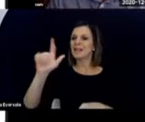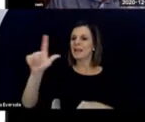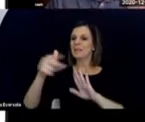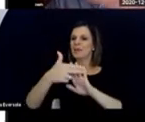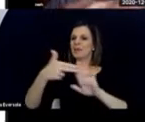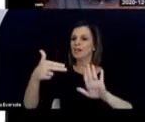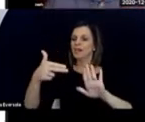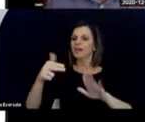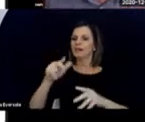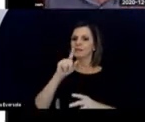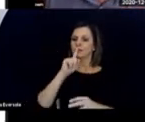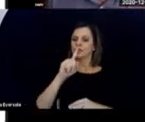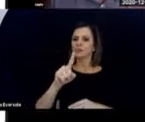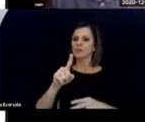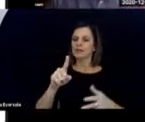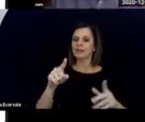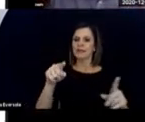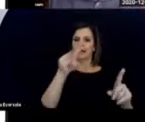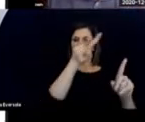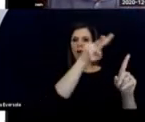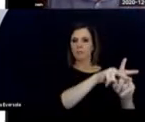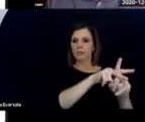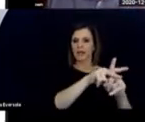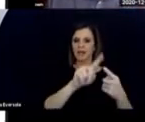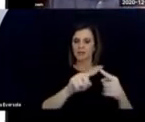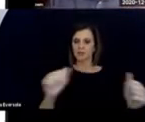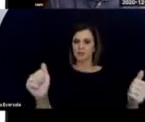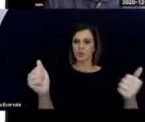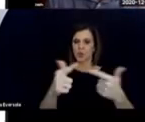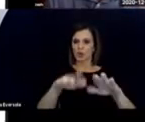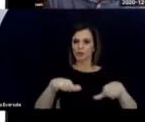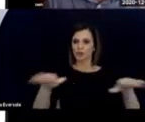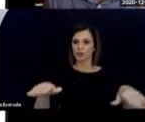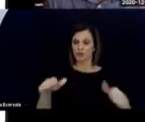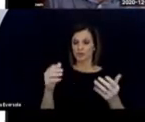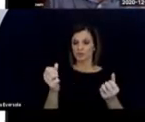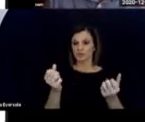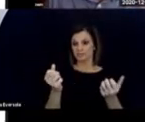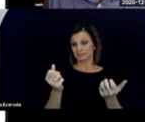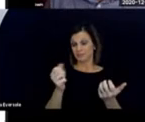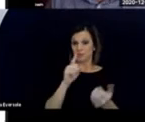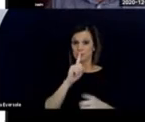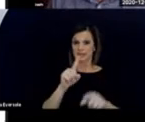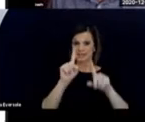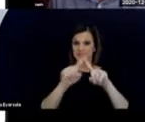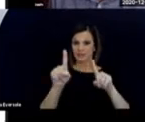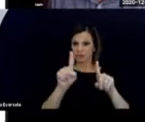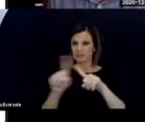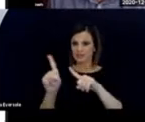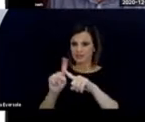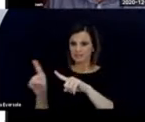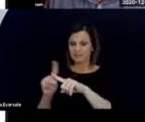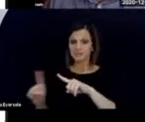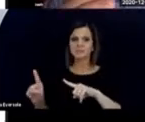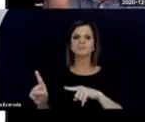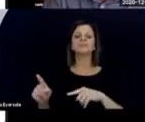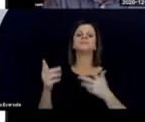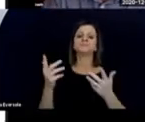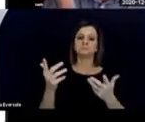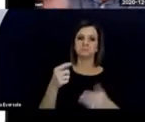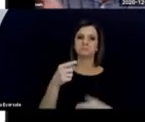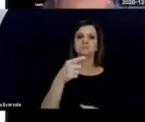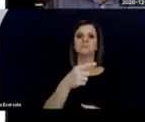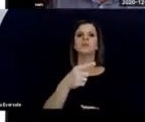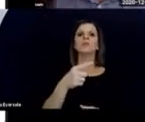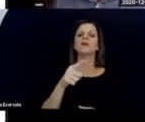to cover all these children who in many ways don't fit together at all? And, uh, and, Barbara